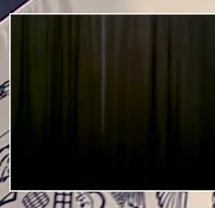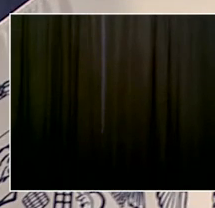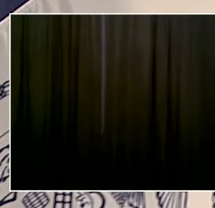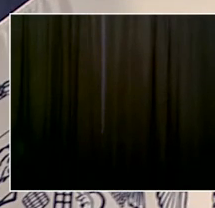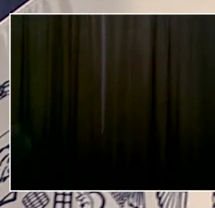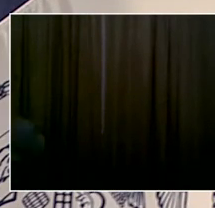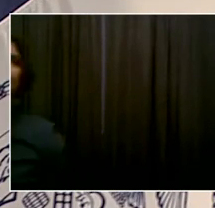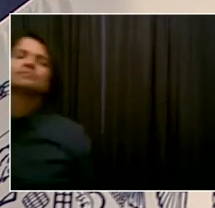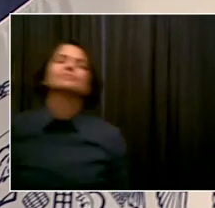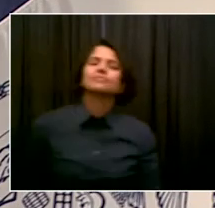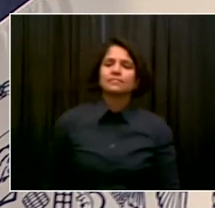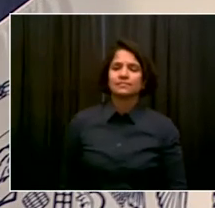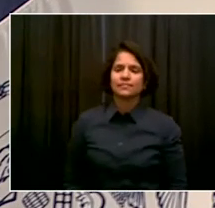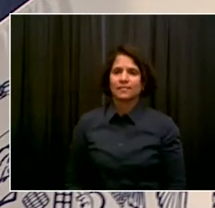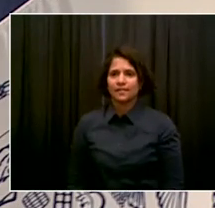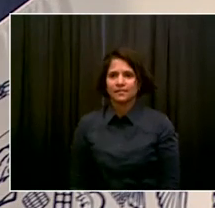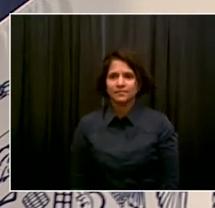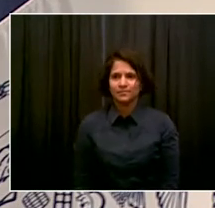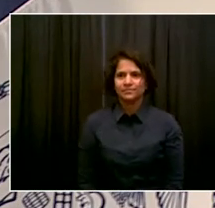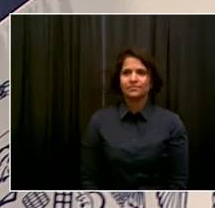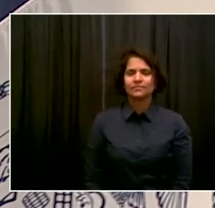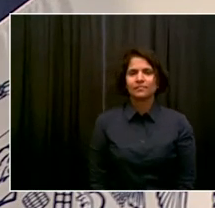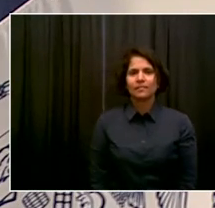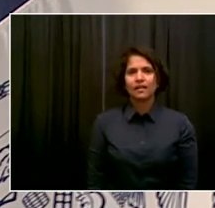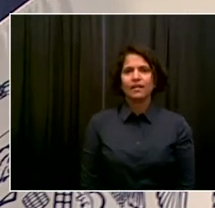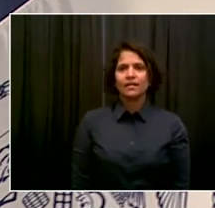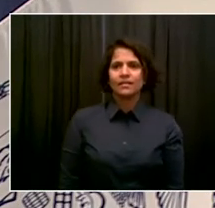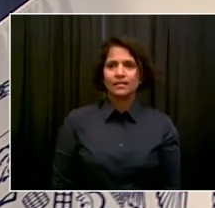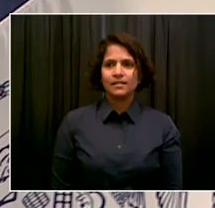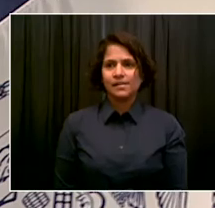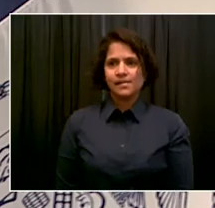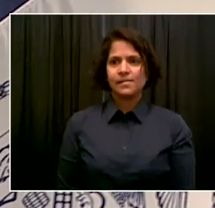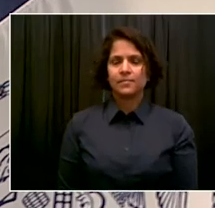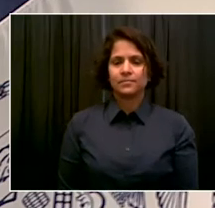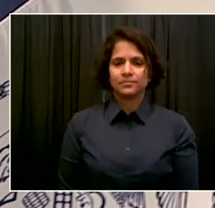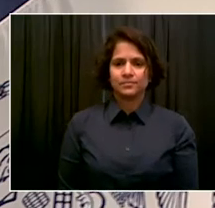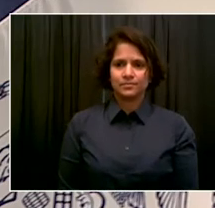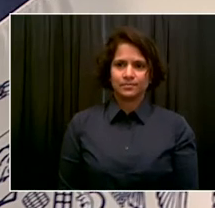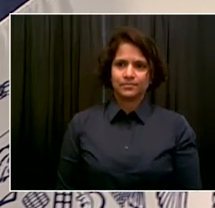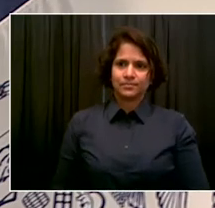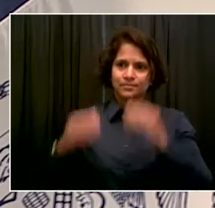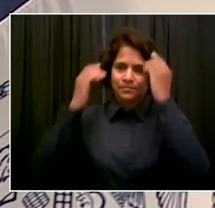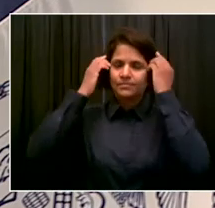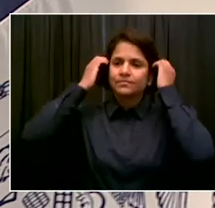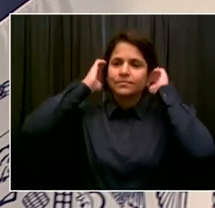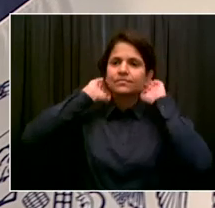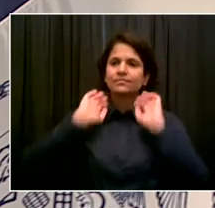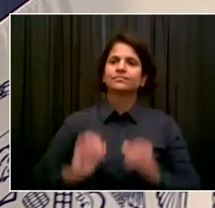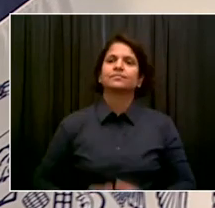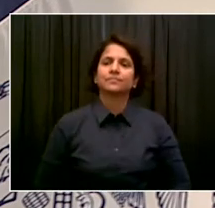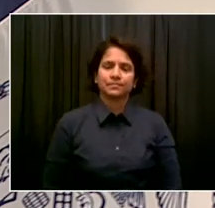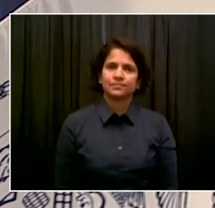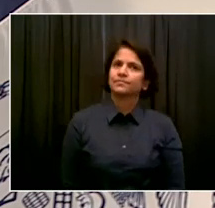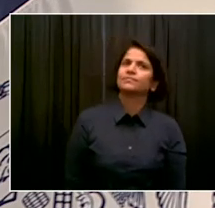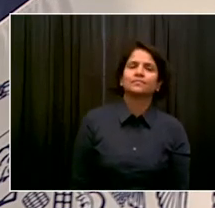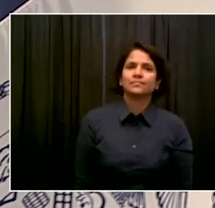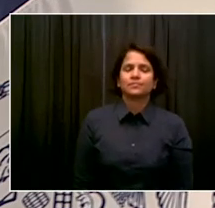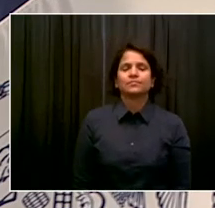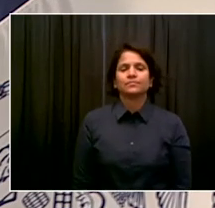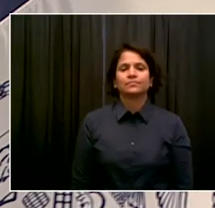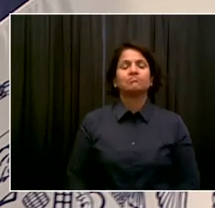para visitar a los espacios interiores, como los restaurantes, bares,